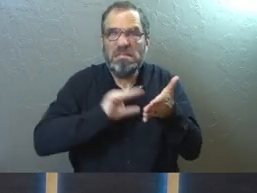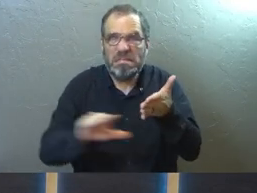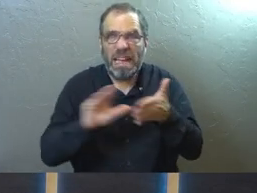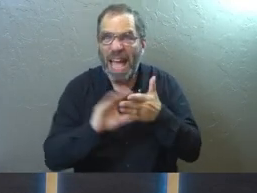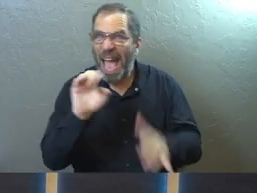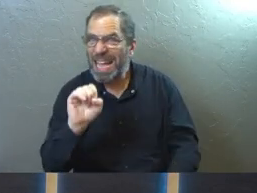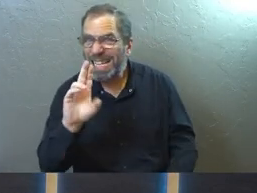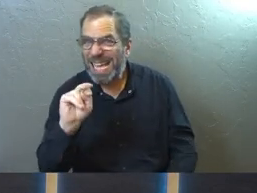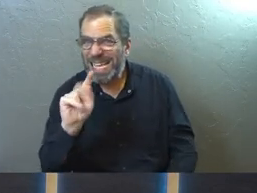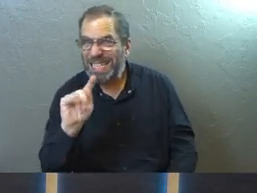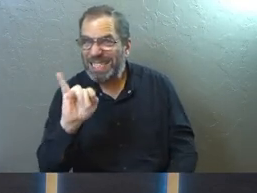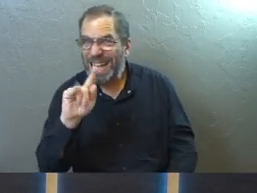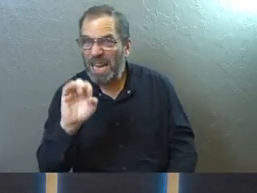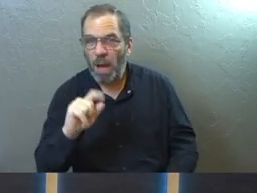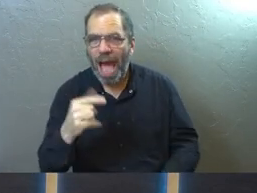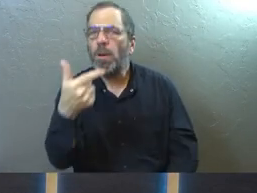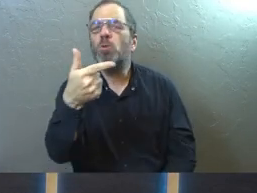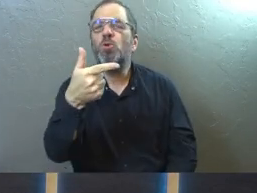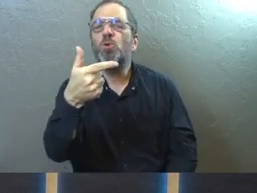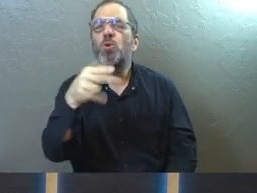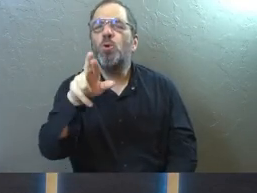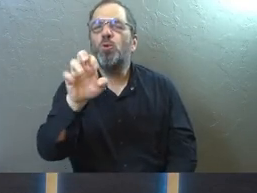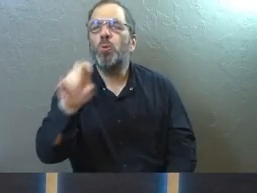entitlement and pride. How about greed? greed.